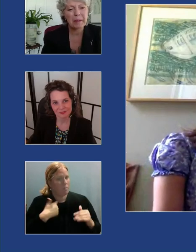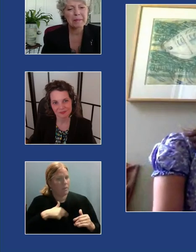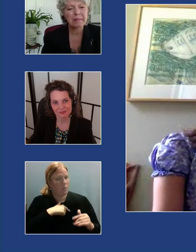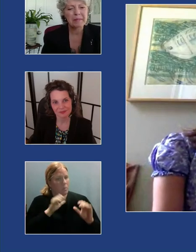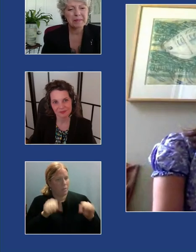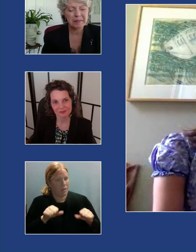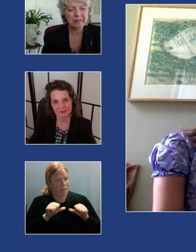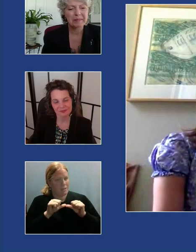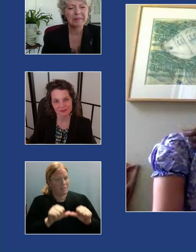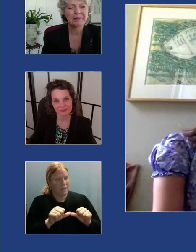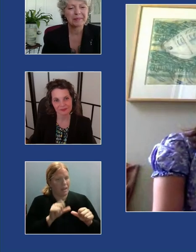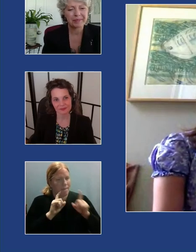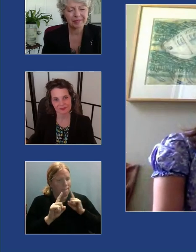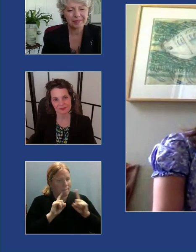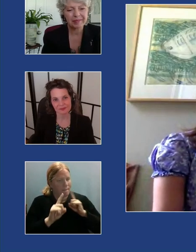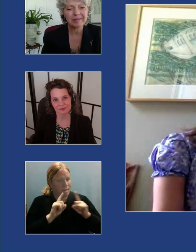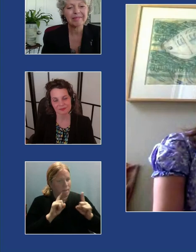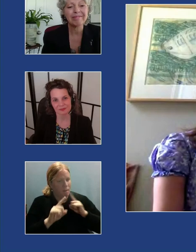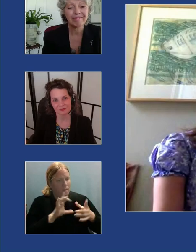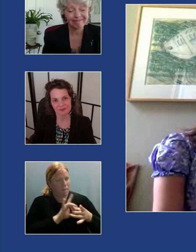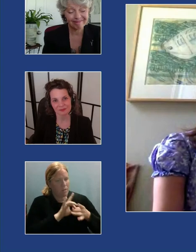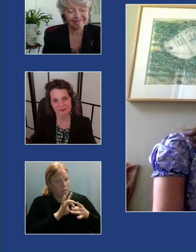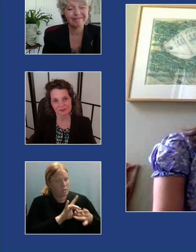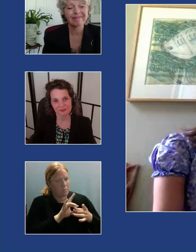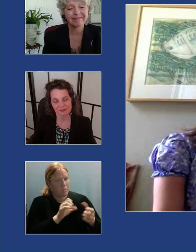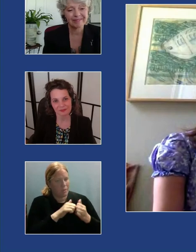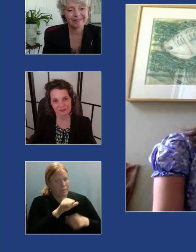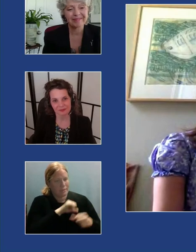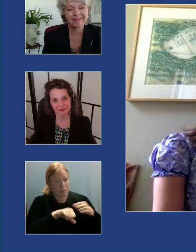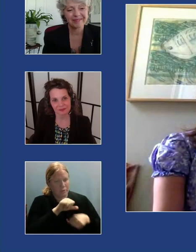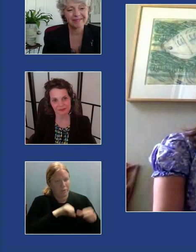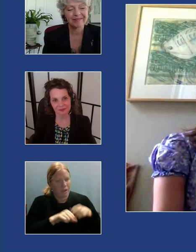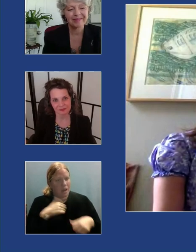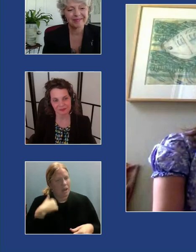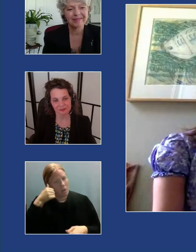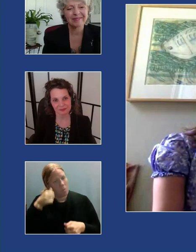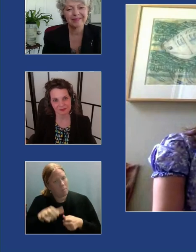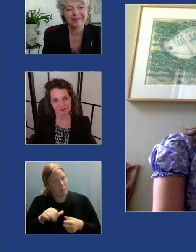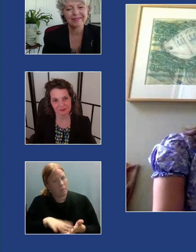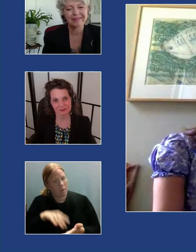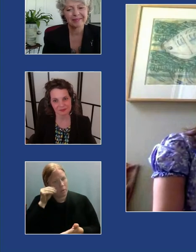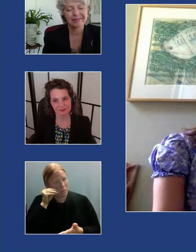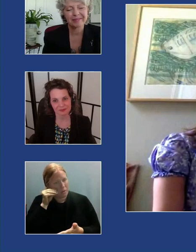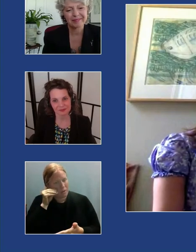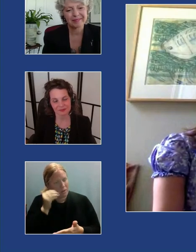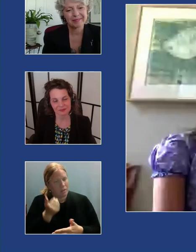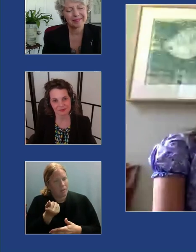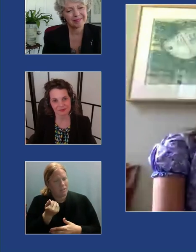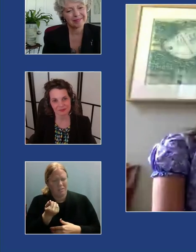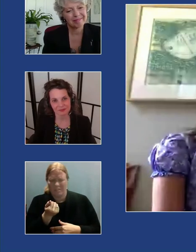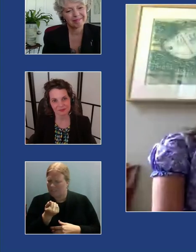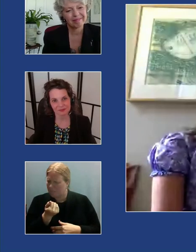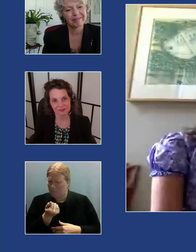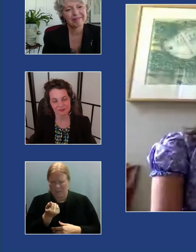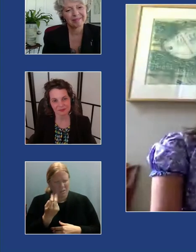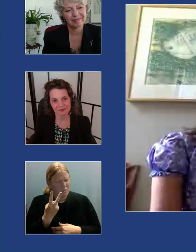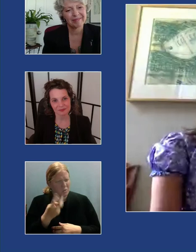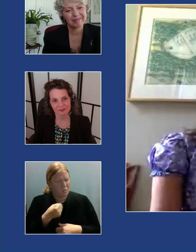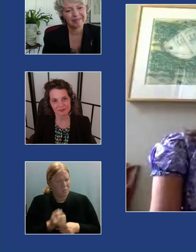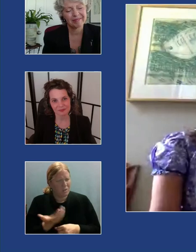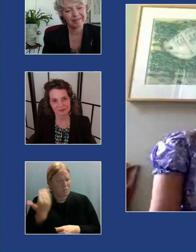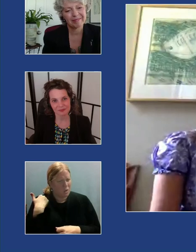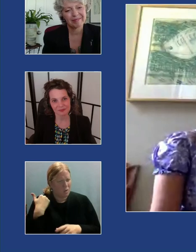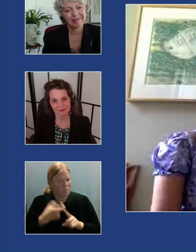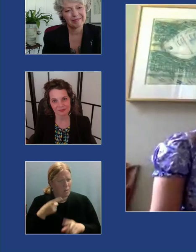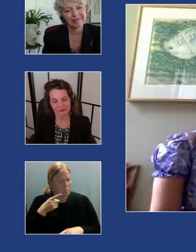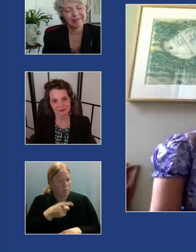in dialogue and in relationship with one another um I remember learning a couple of years ago maybe from you Marie-Paul um